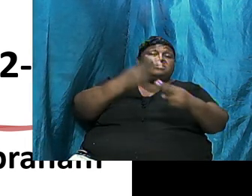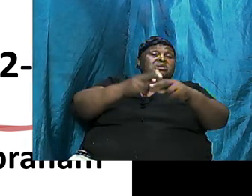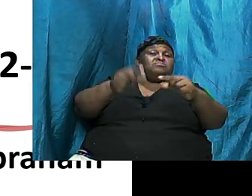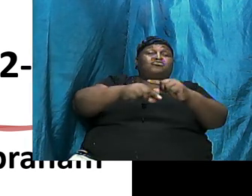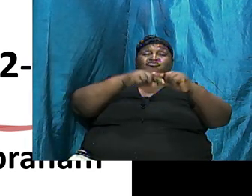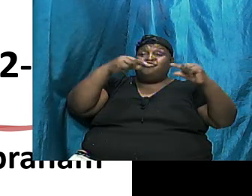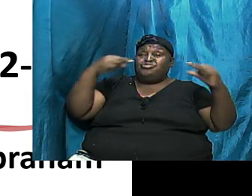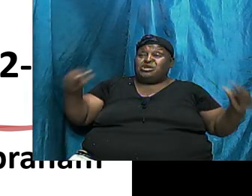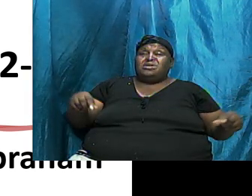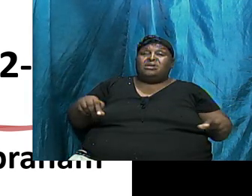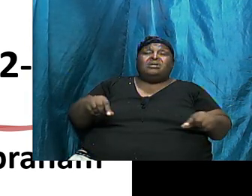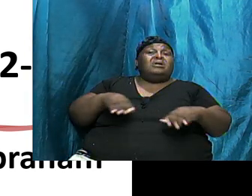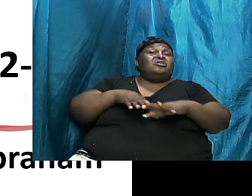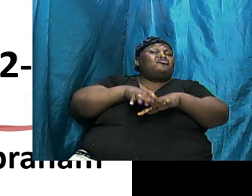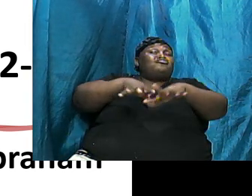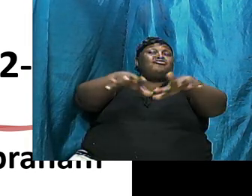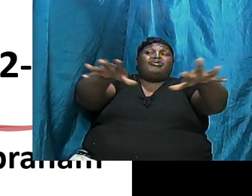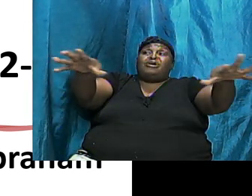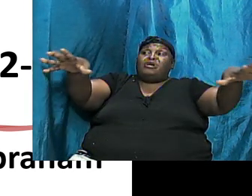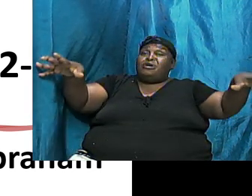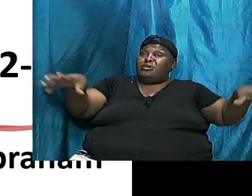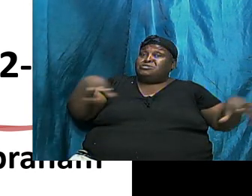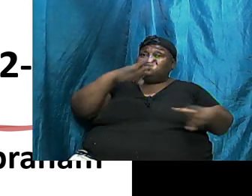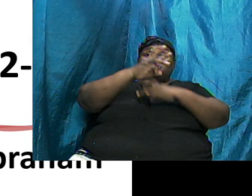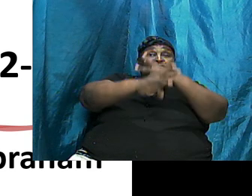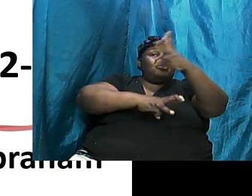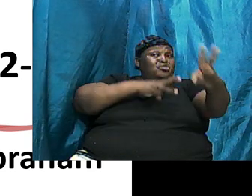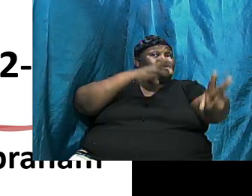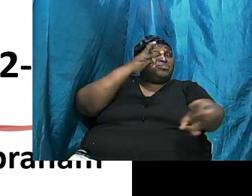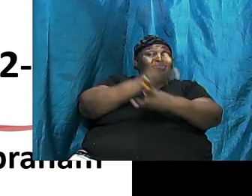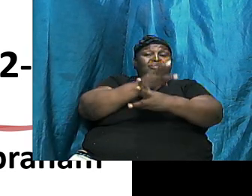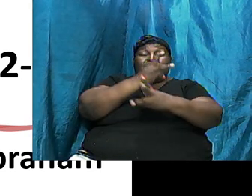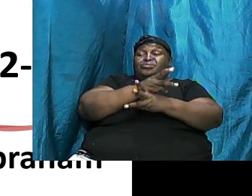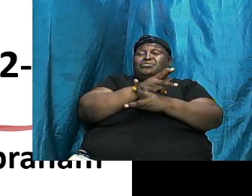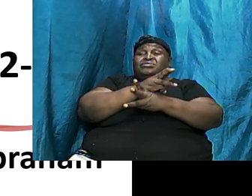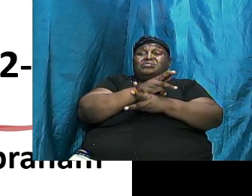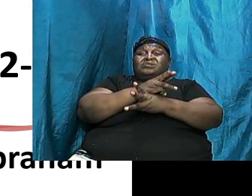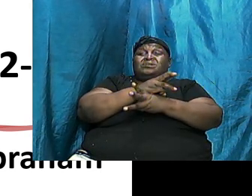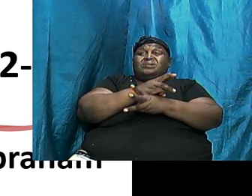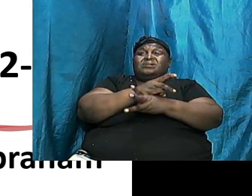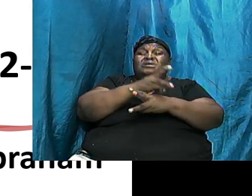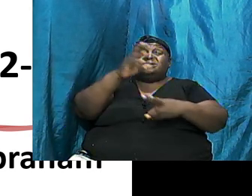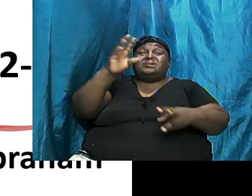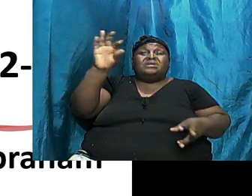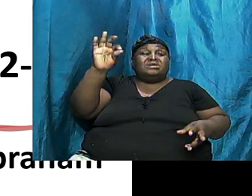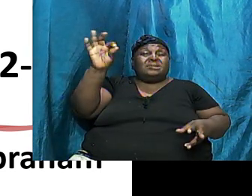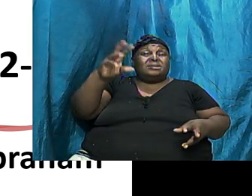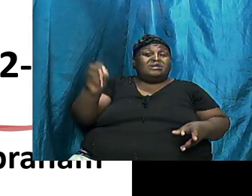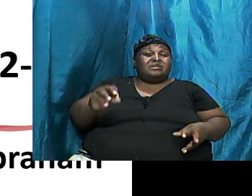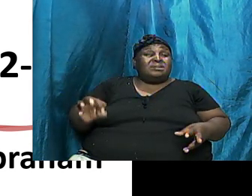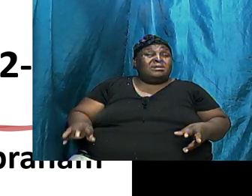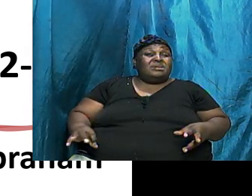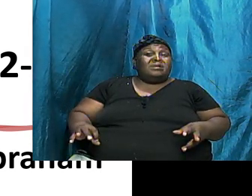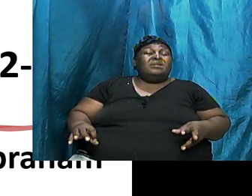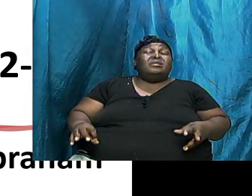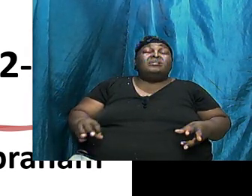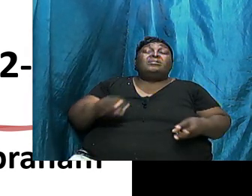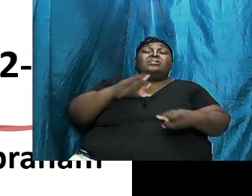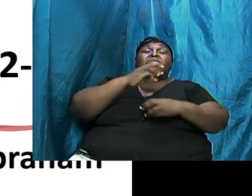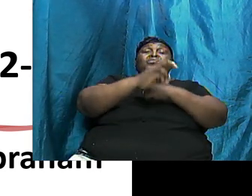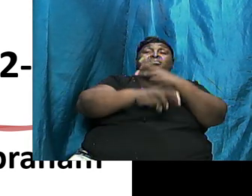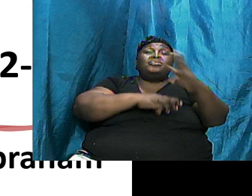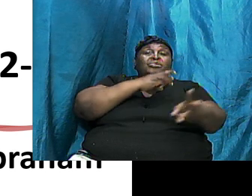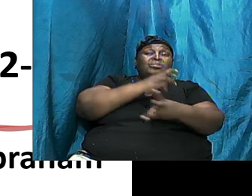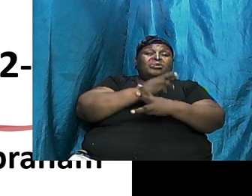Judaism And Muslim Is 90% Of The World's Population